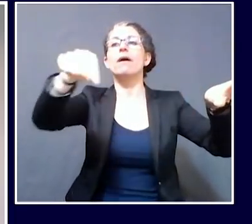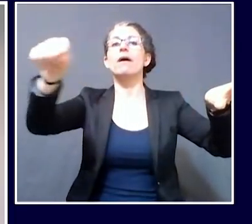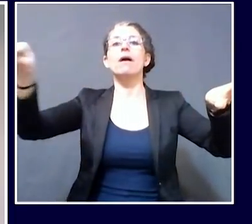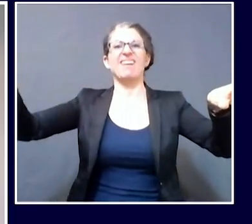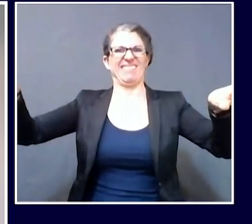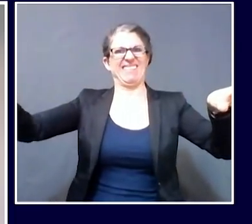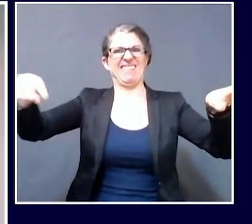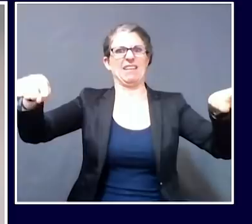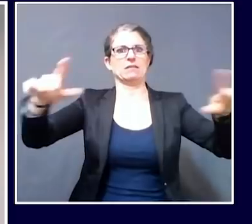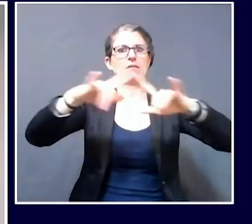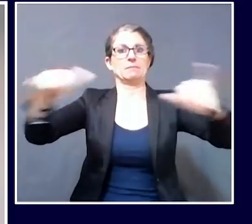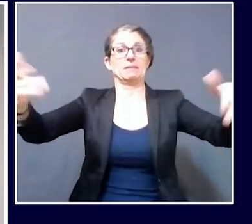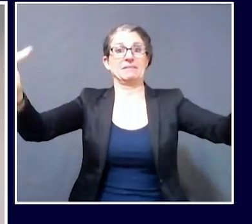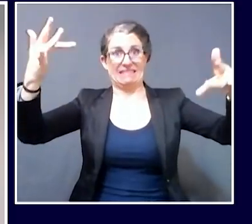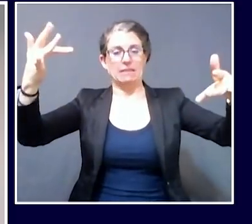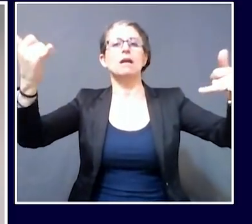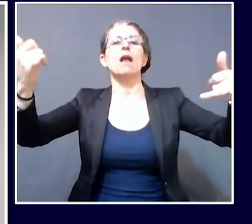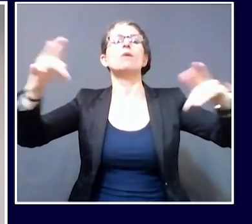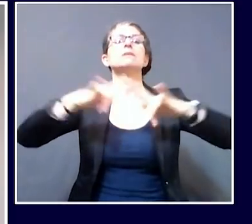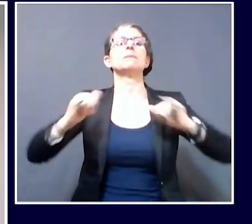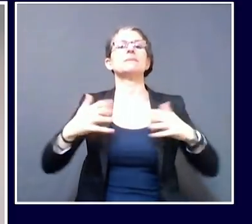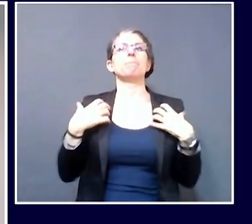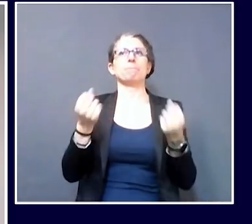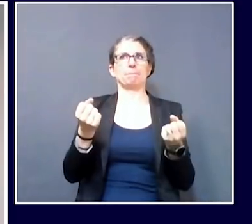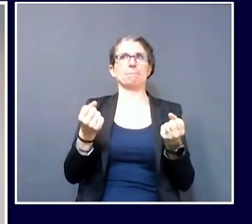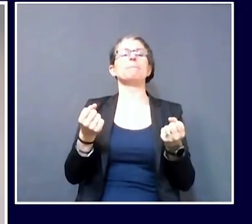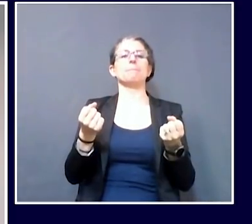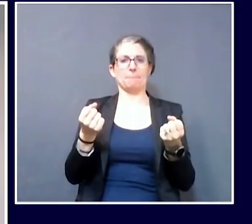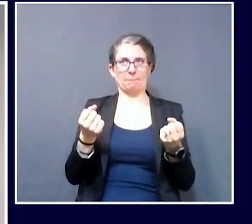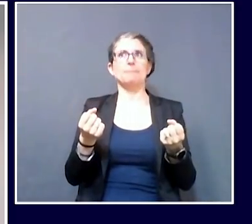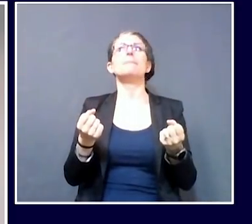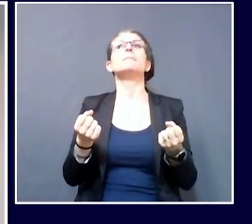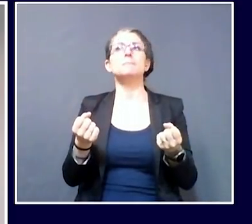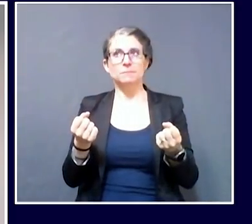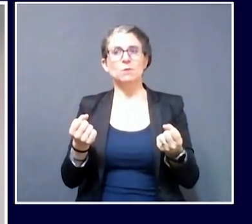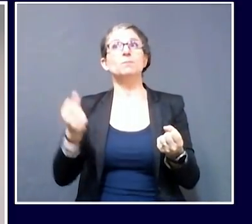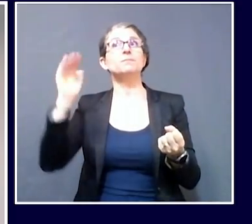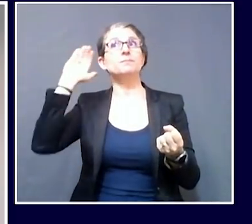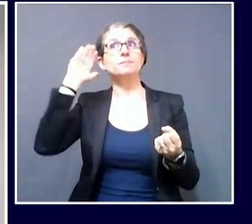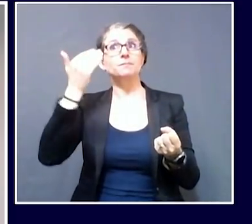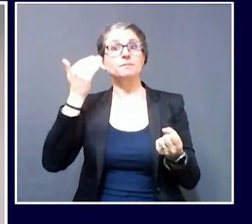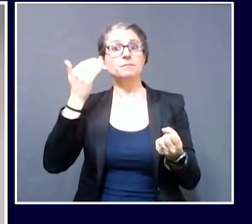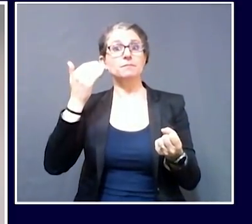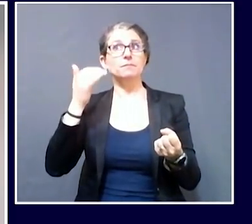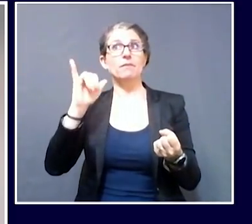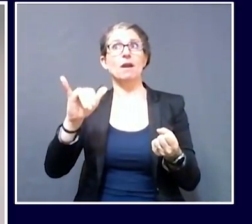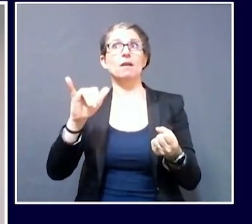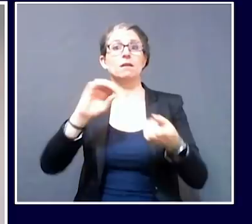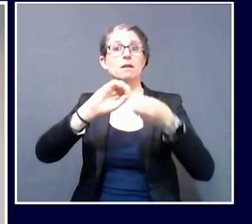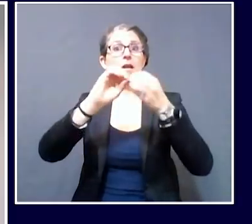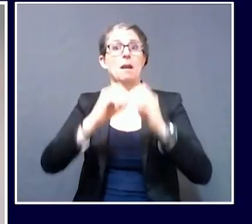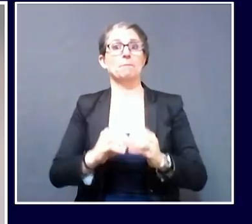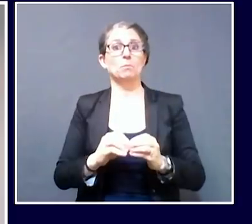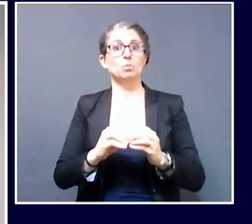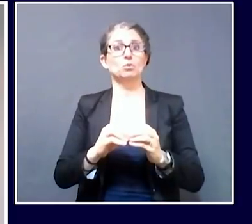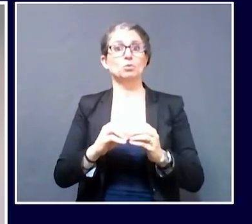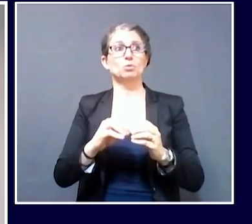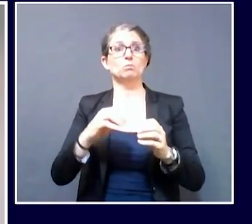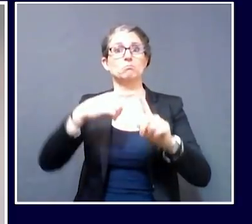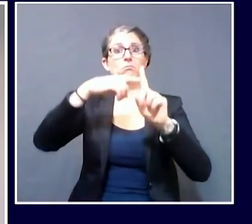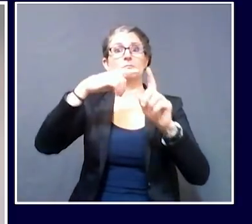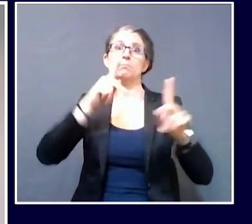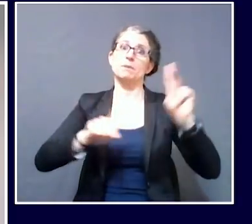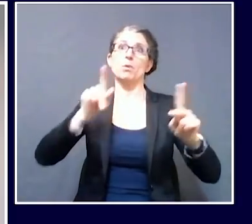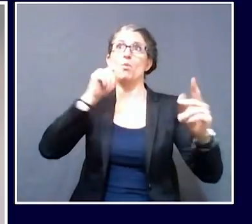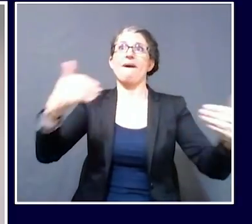cases are kind of trending down. Is that all a function of the folks recovering from these outbreaks?